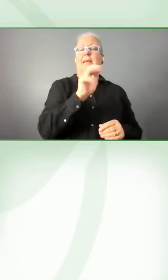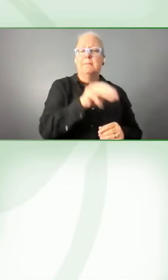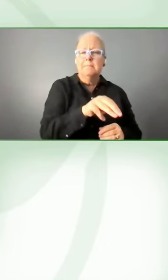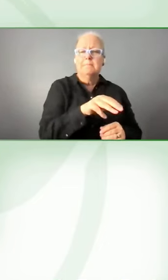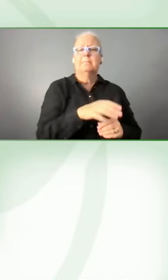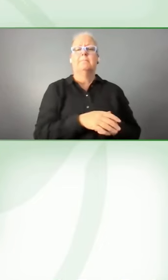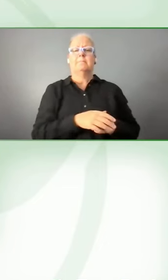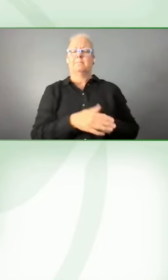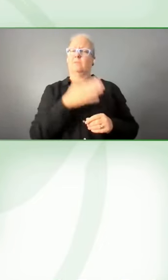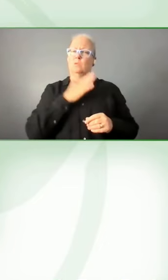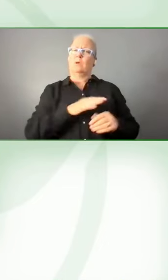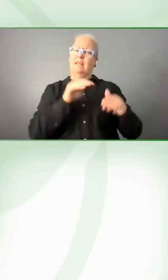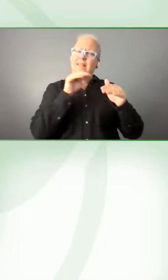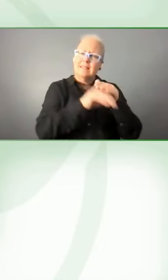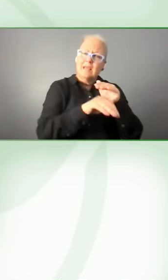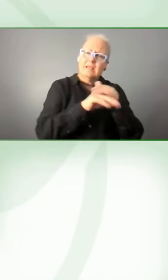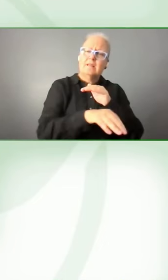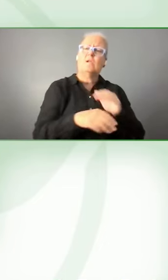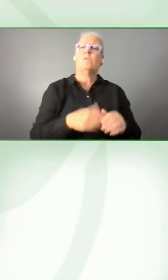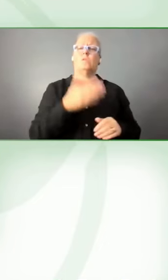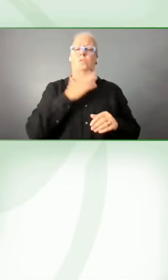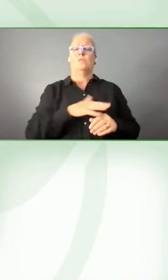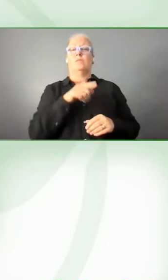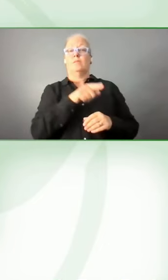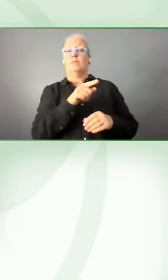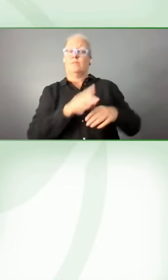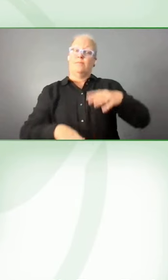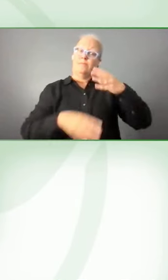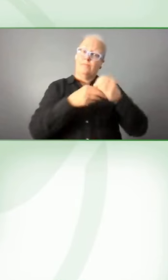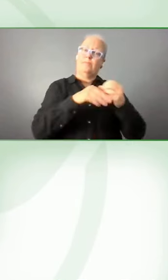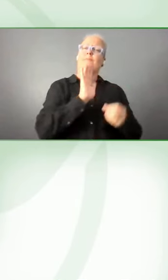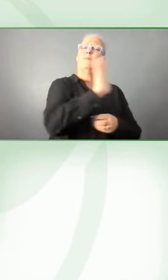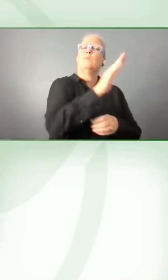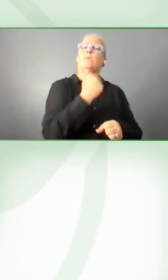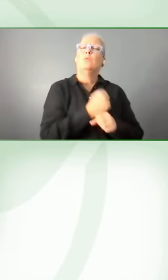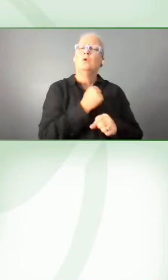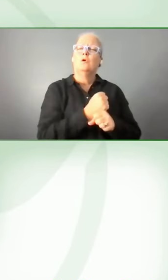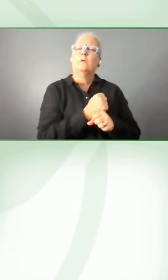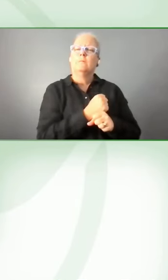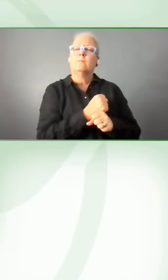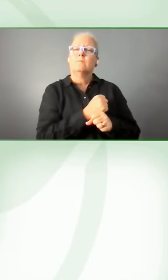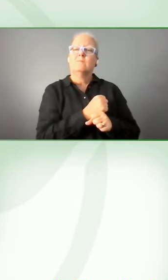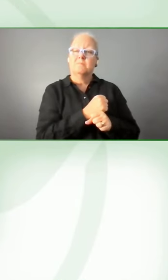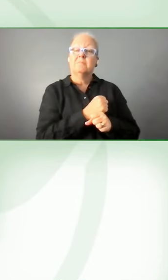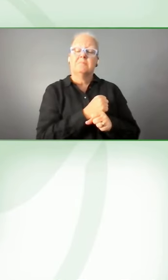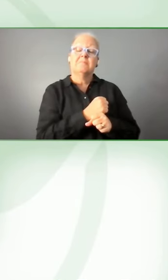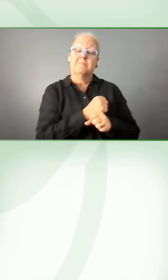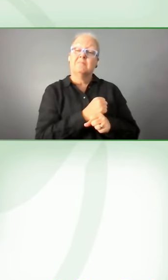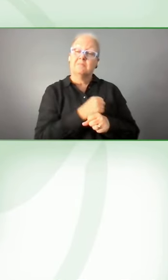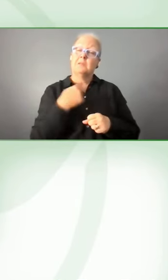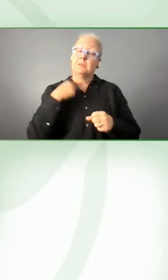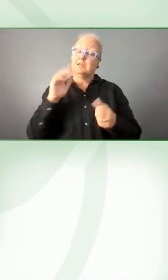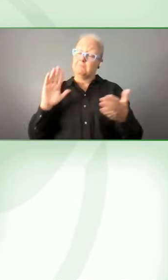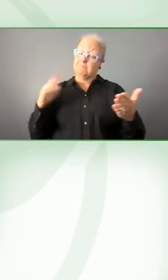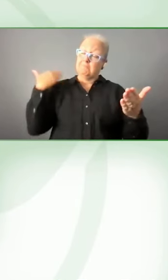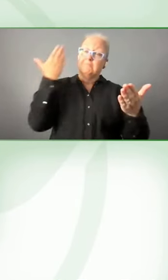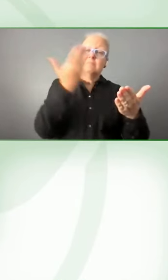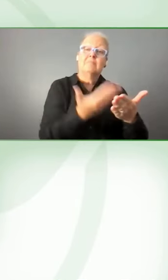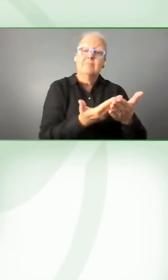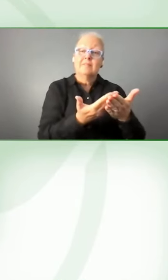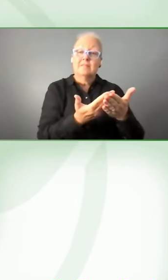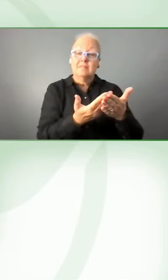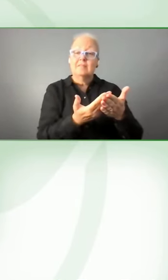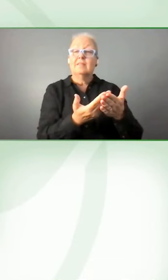addition to the work that they're doing. So, yes, we have been around for a long time and have always